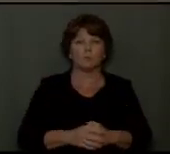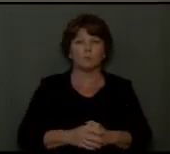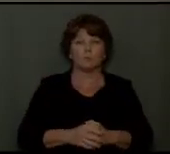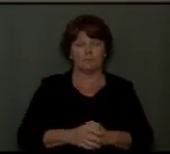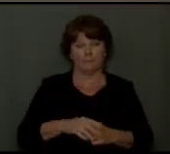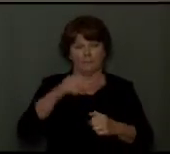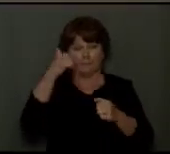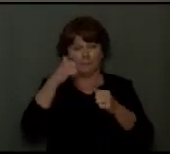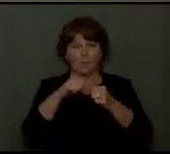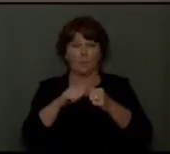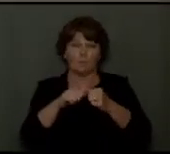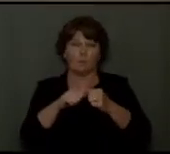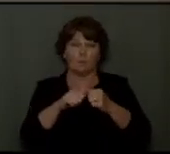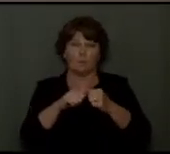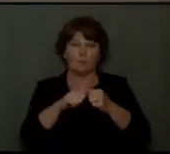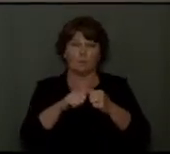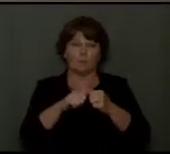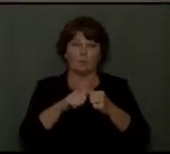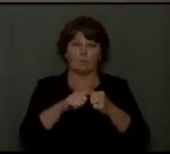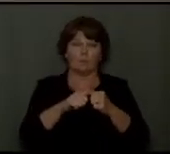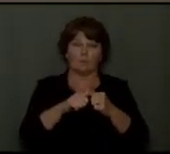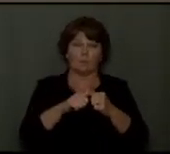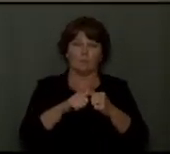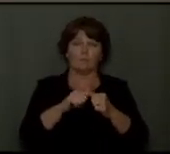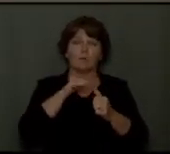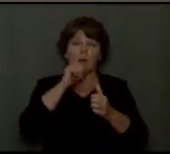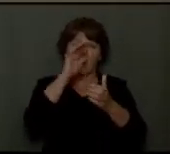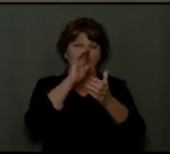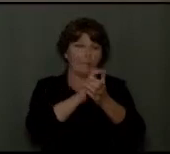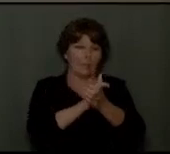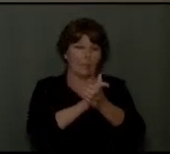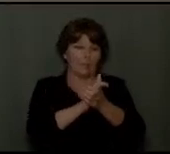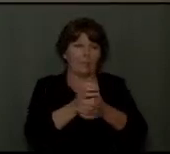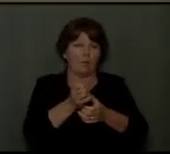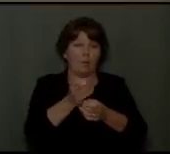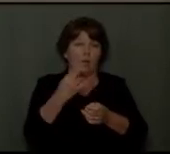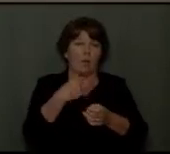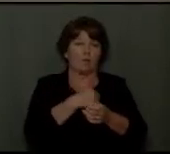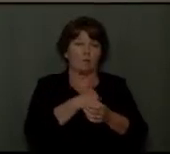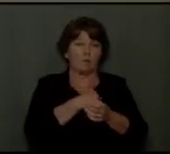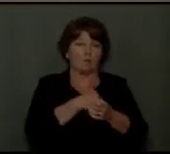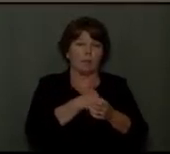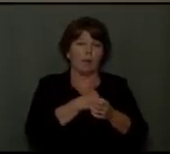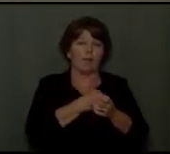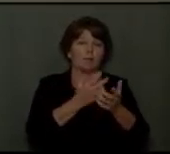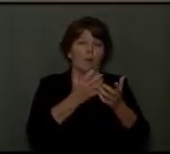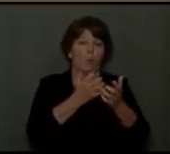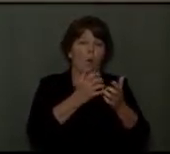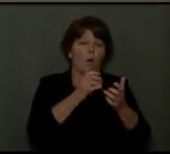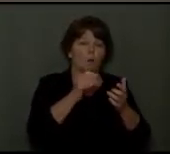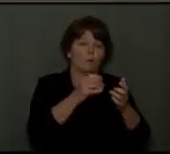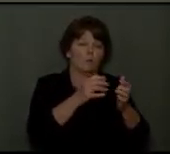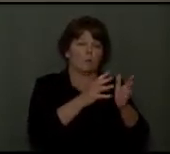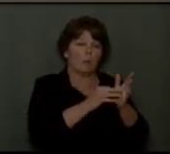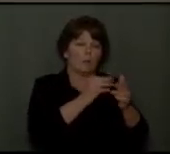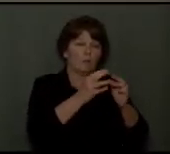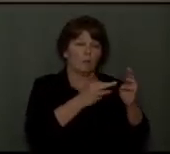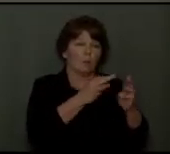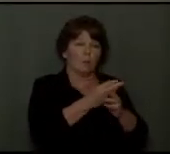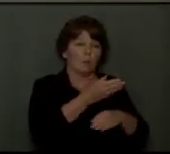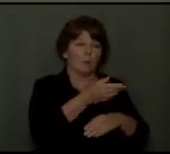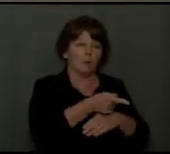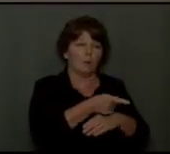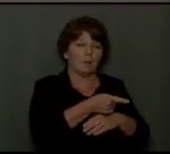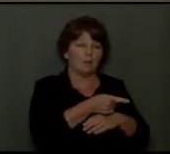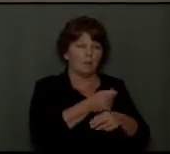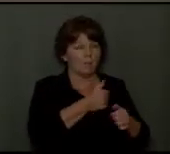Remember, beloved, unbelief, on the other hand, causes us to want to be like the world that is around us. It